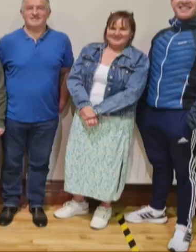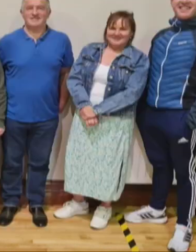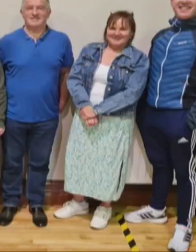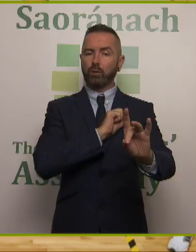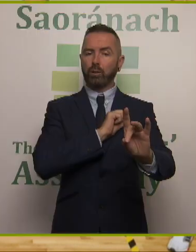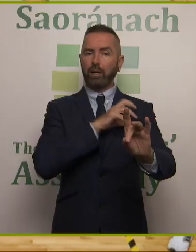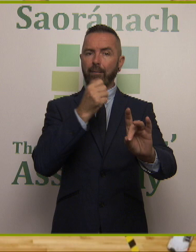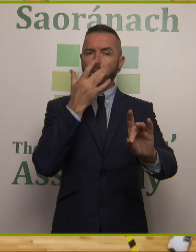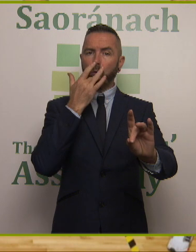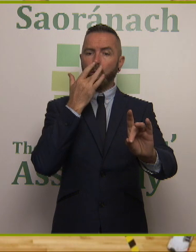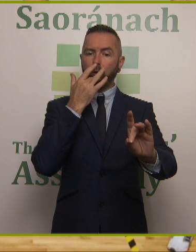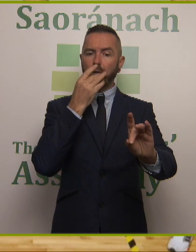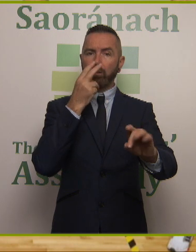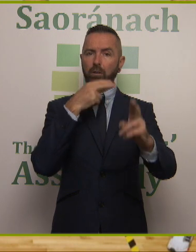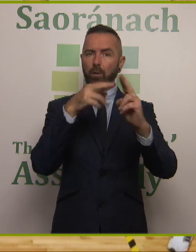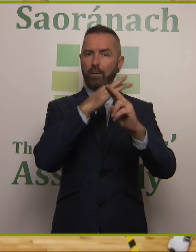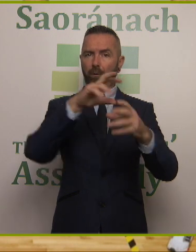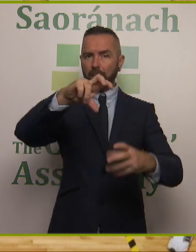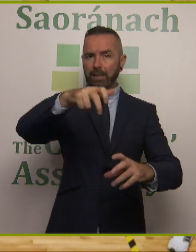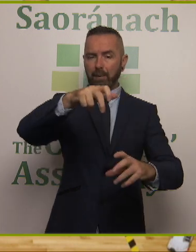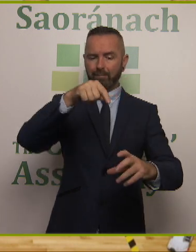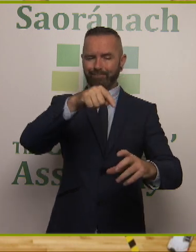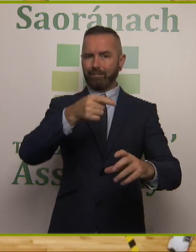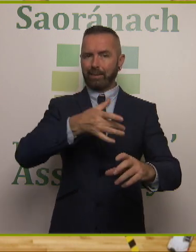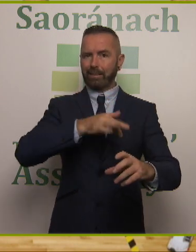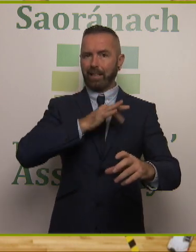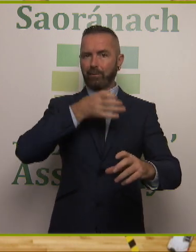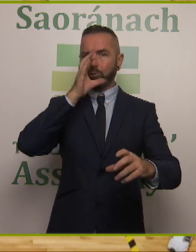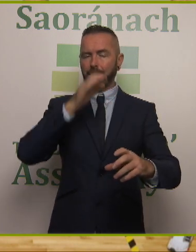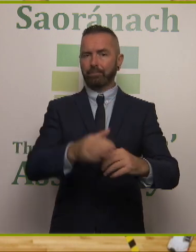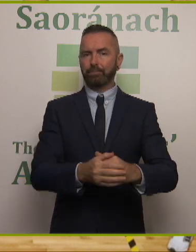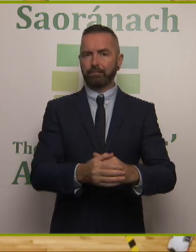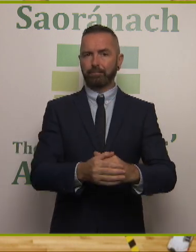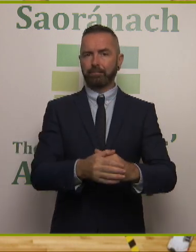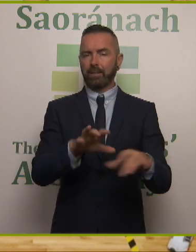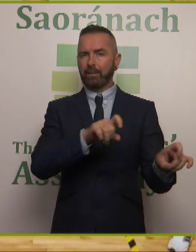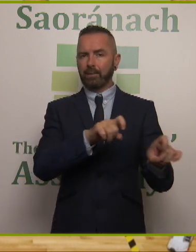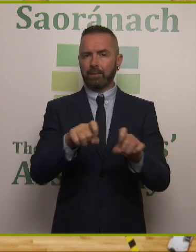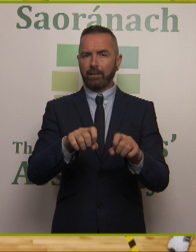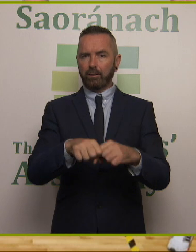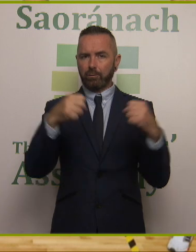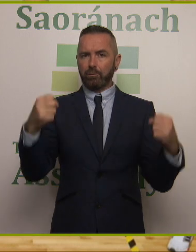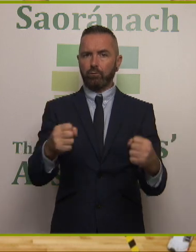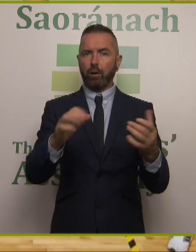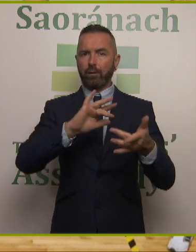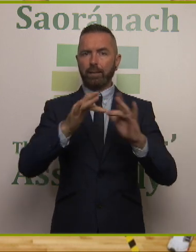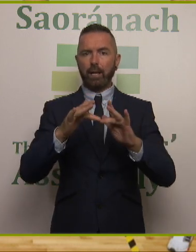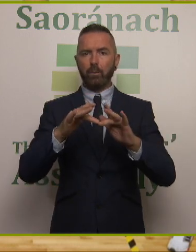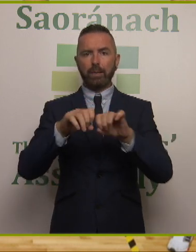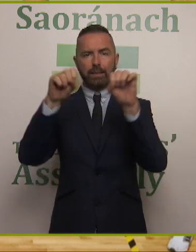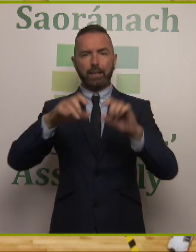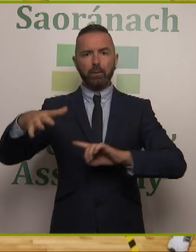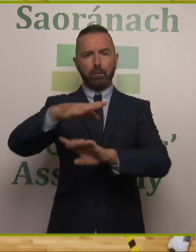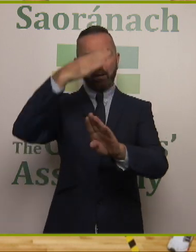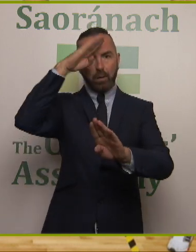make sure that the water that comes out of their taps is safe to drink. There remains a strong network of group water schemes systems right across the